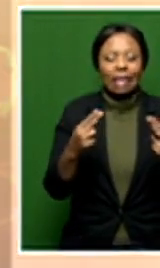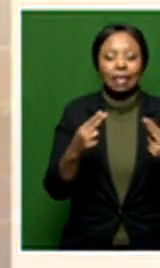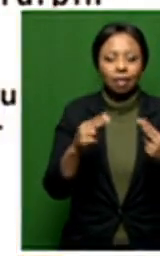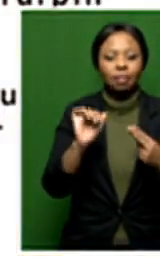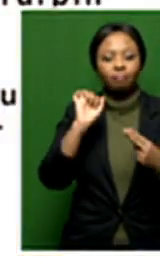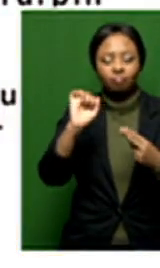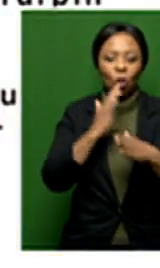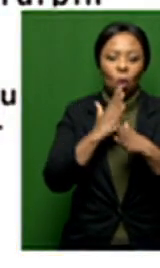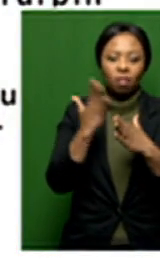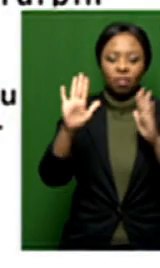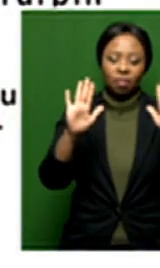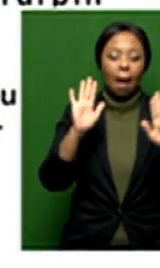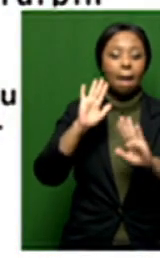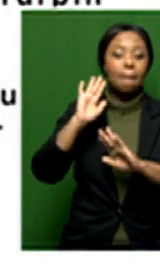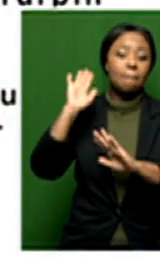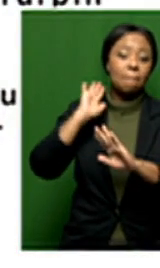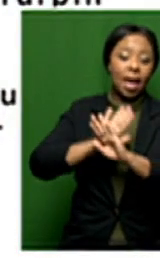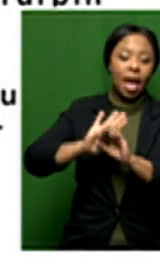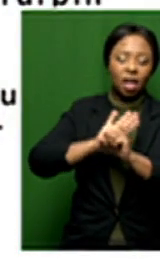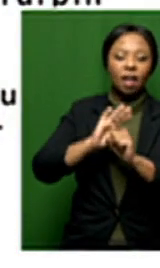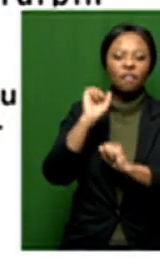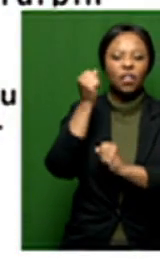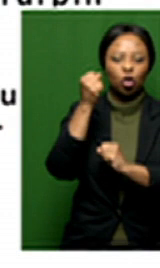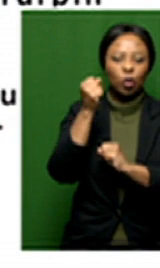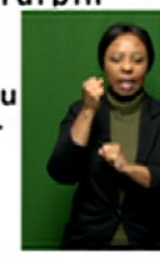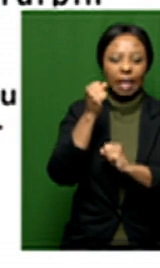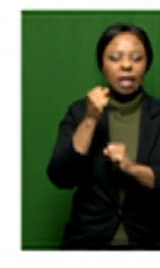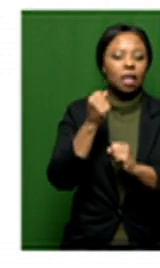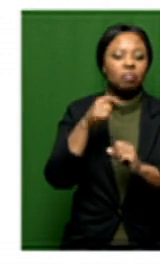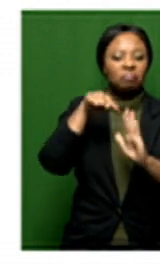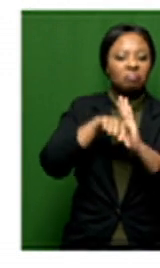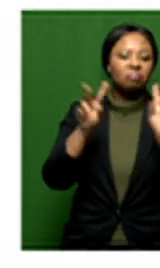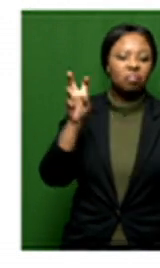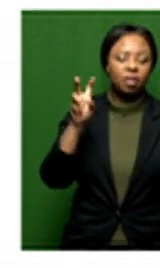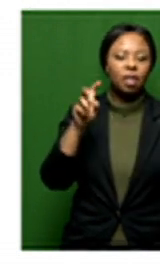solo exhibition at the Bag Factory Artist Studios, titled More Than We Can Bear.